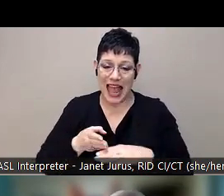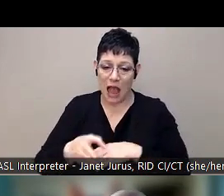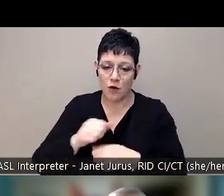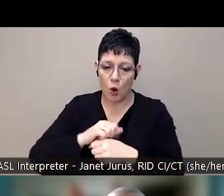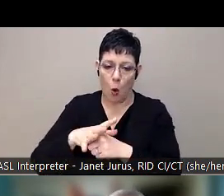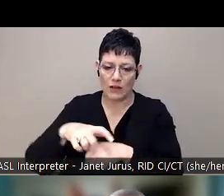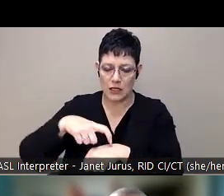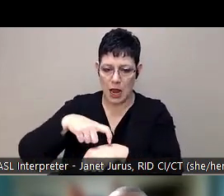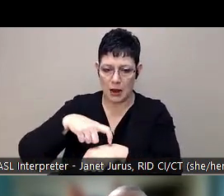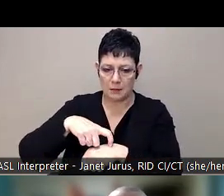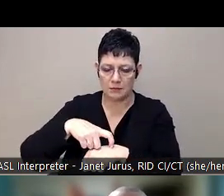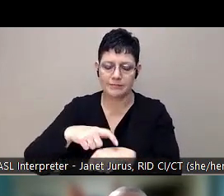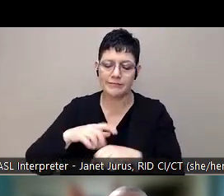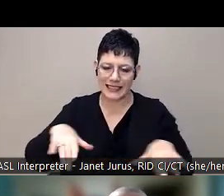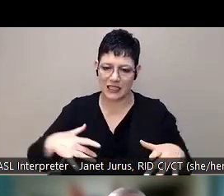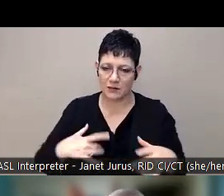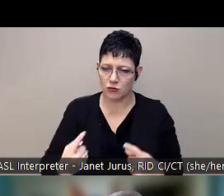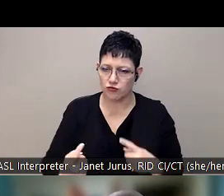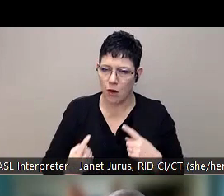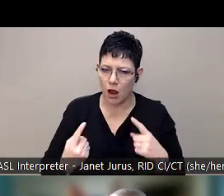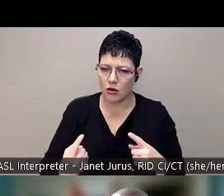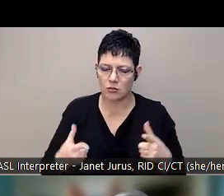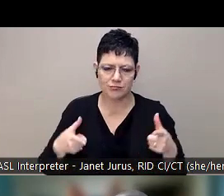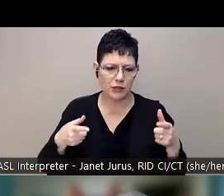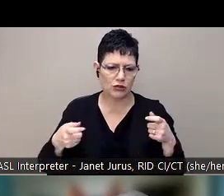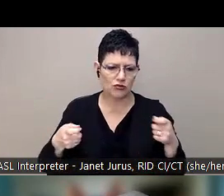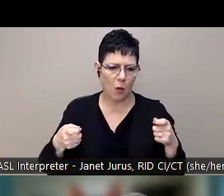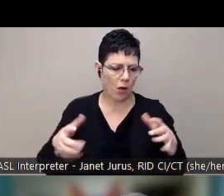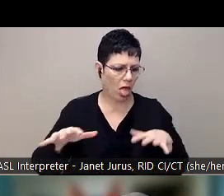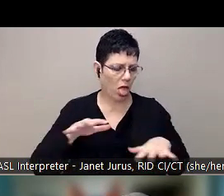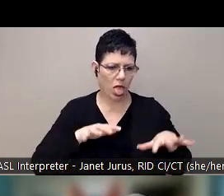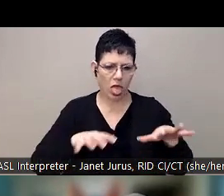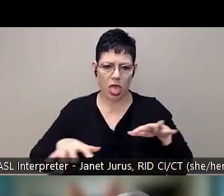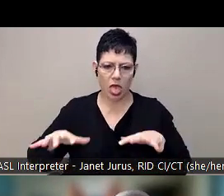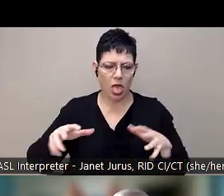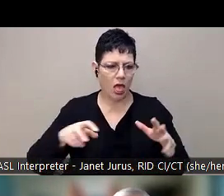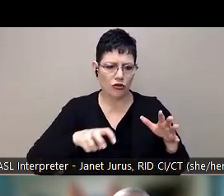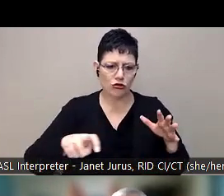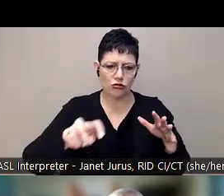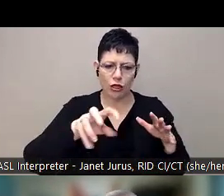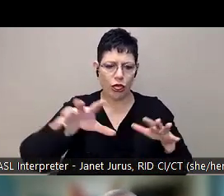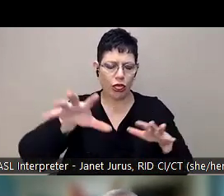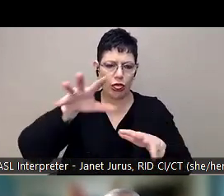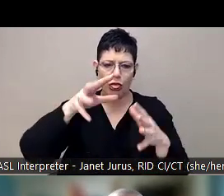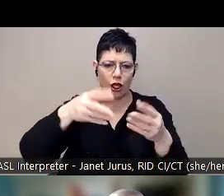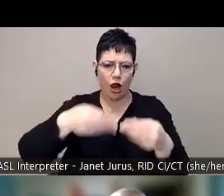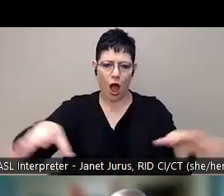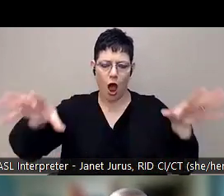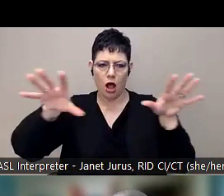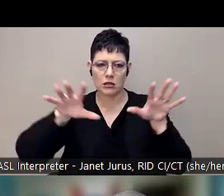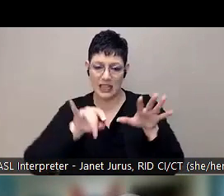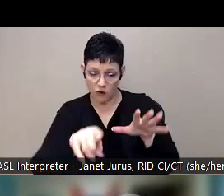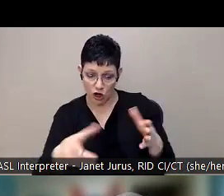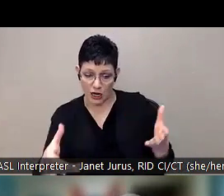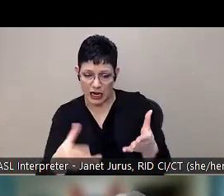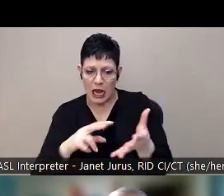struggling, they're hurting, life feels out of control, they're not sure what direction to go. If you're in this webinar, you're